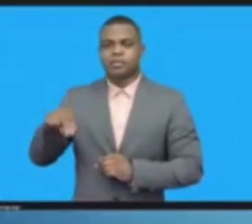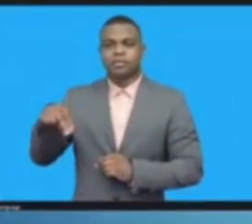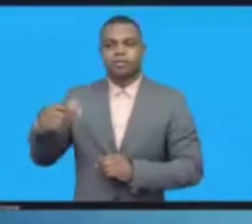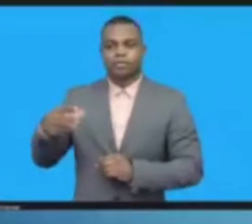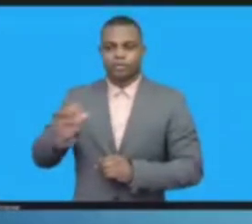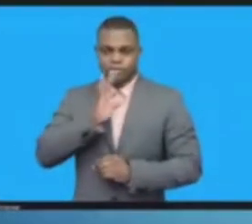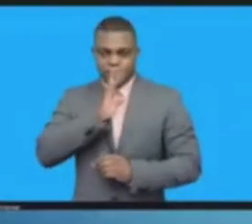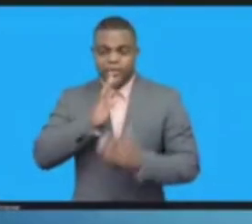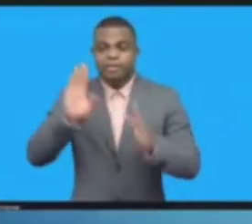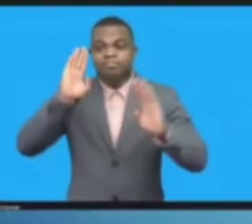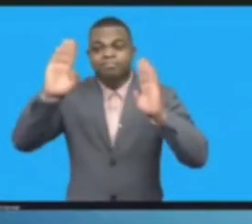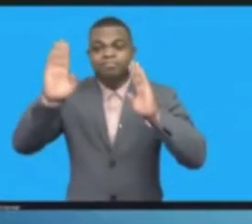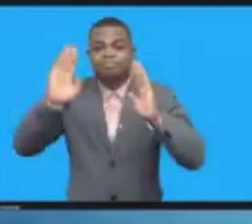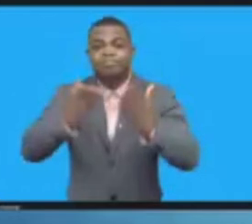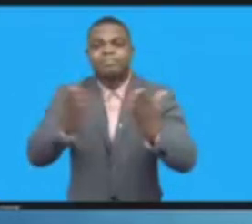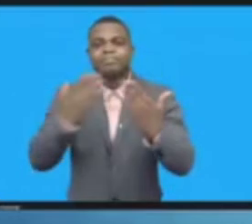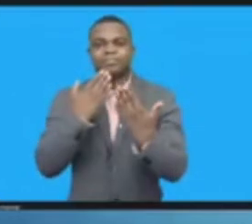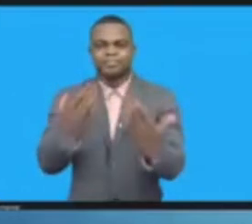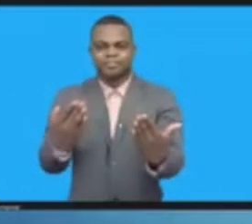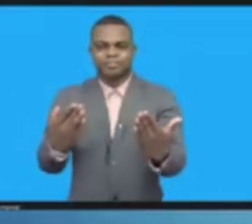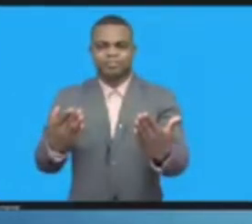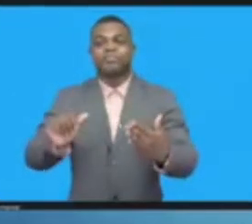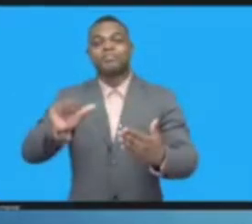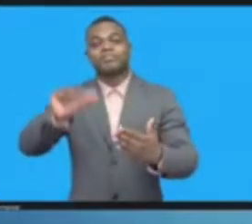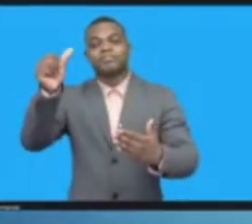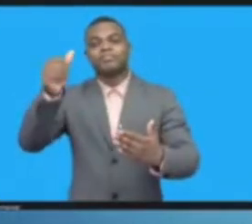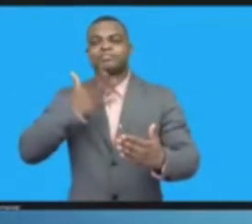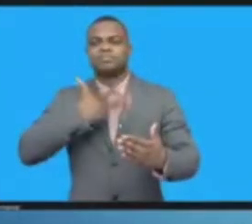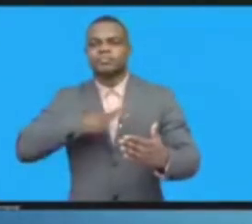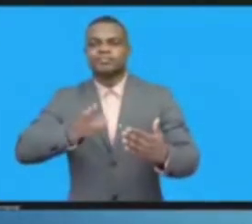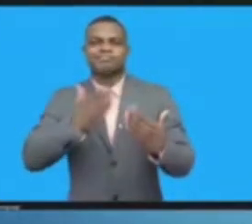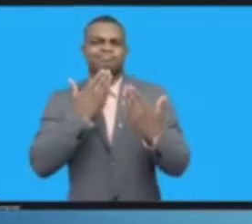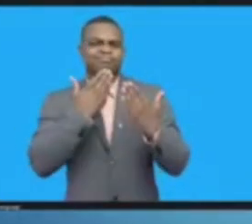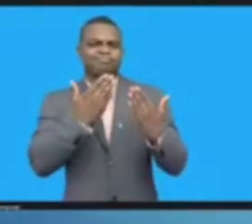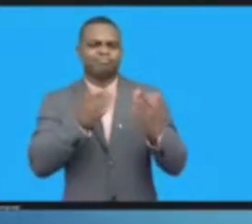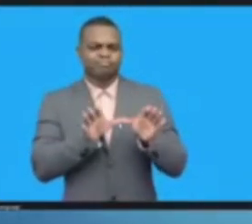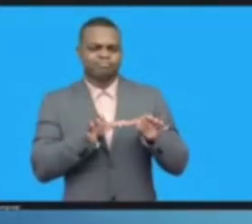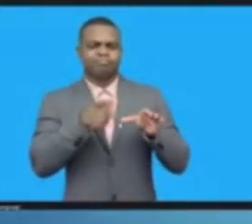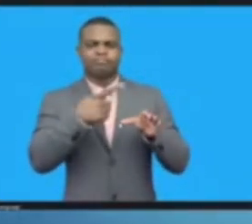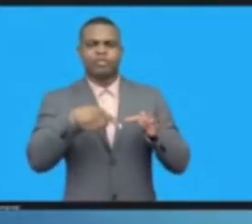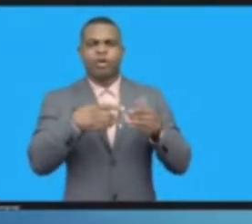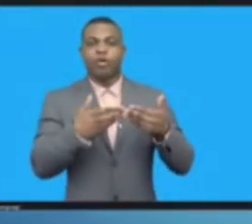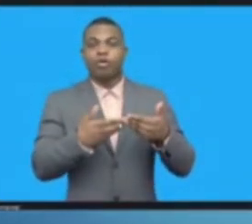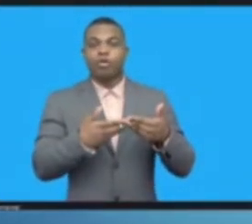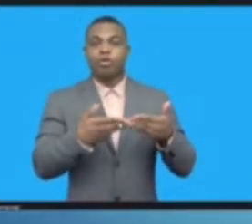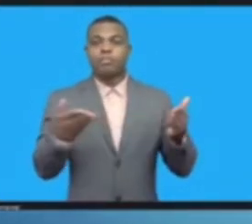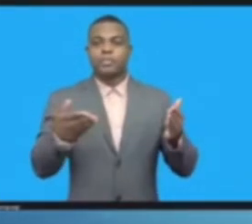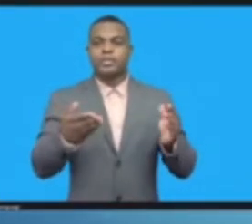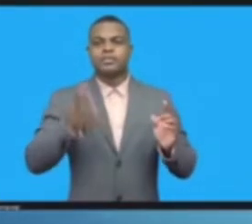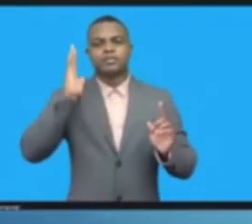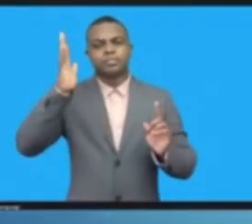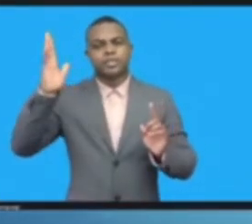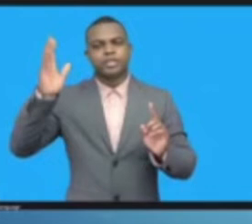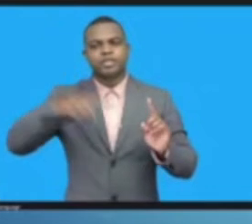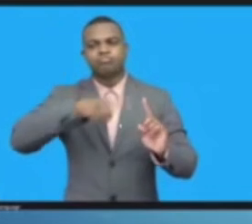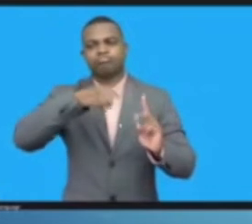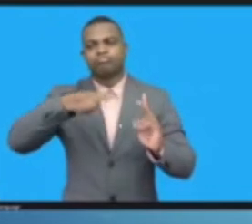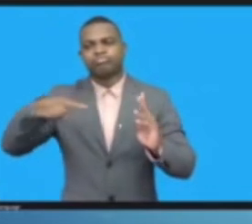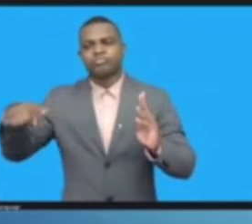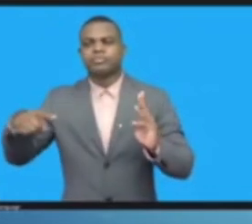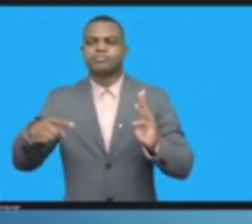Just by your name plates. Thank you very much. And I'd like to thank the hosts. I think this is one of the most efficient